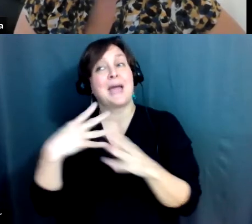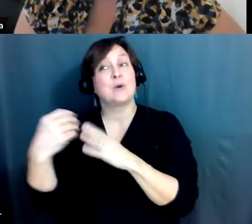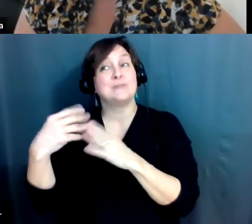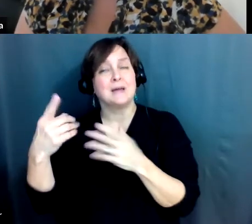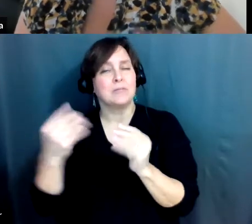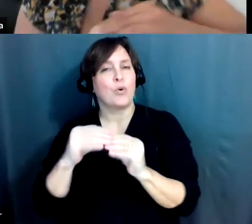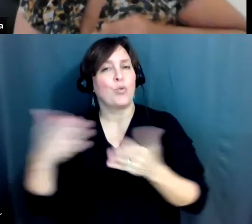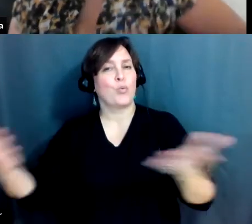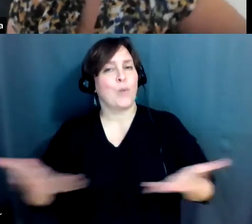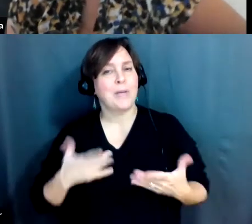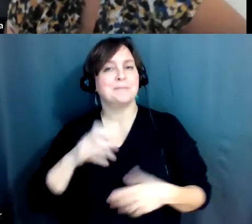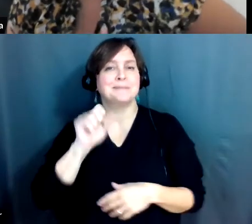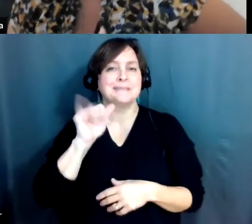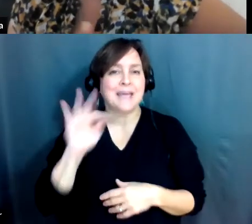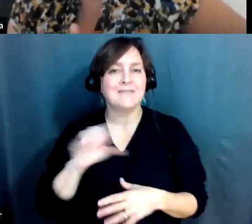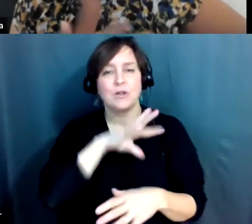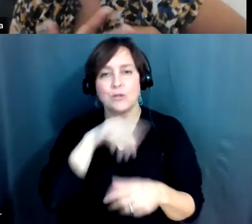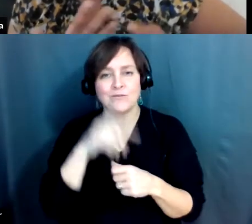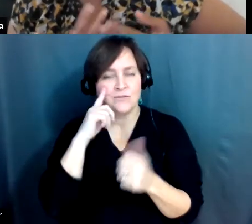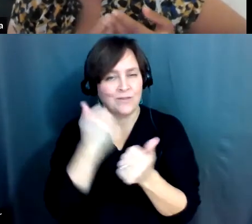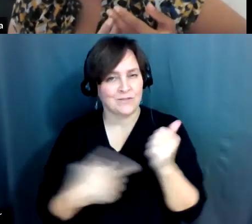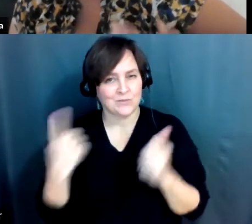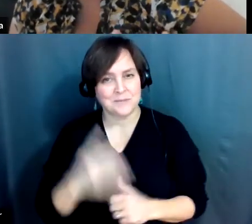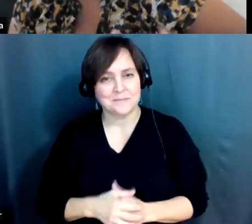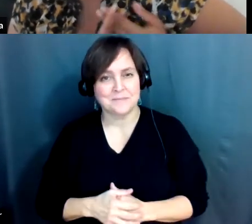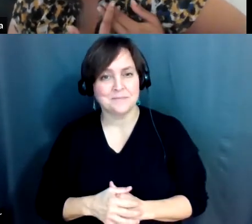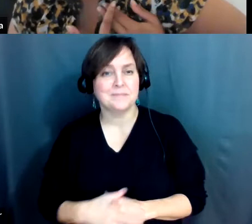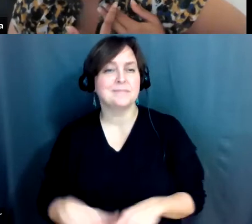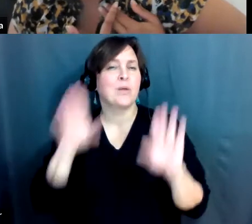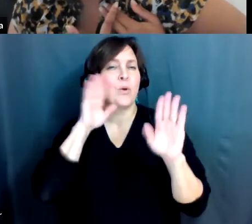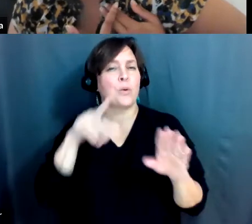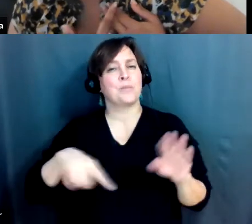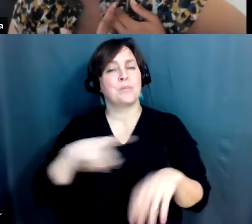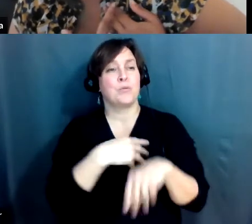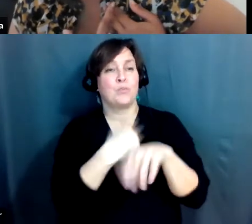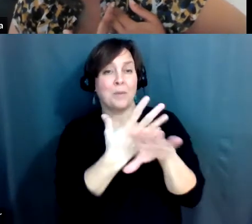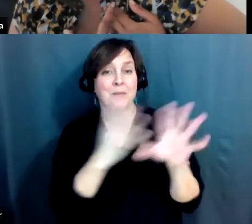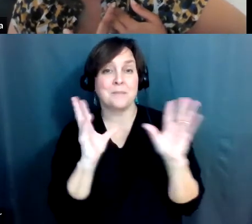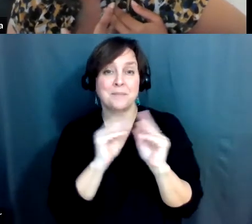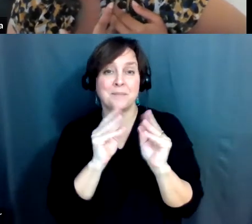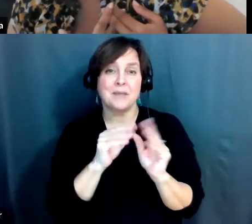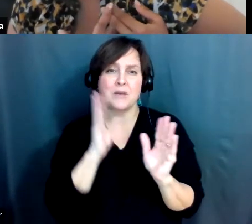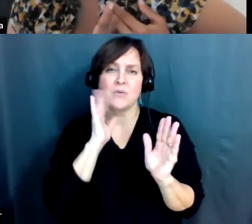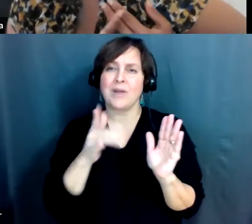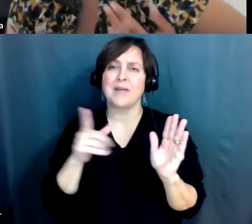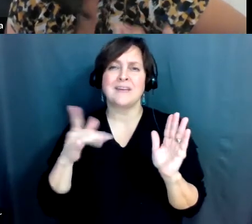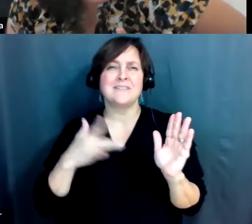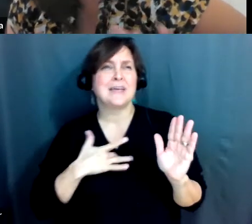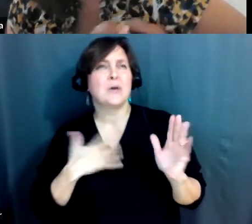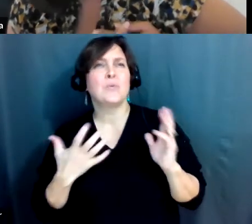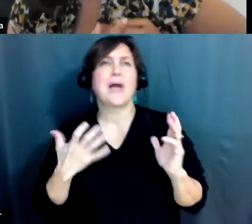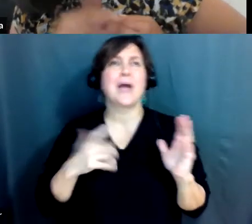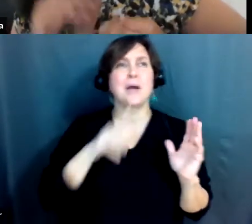for everybody. We hope that these webinars will eliminate the perspectives, needs, and aspirations of birders with a